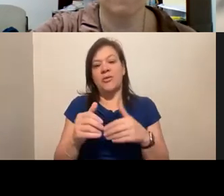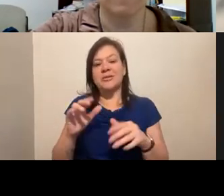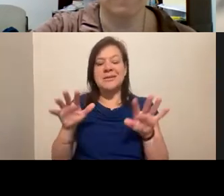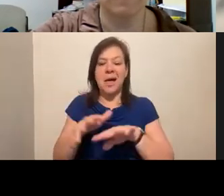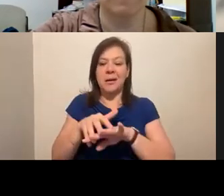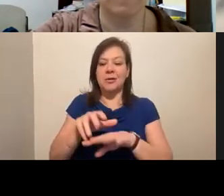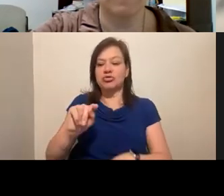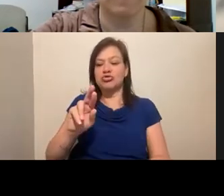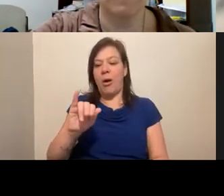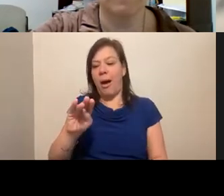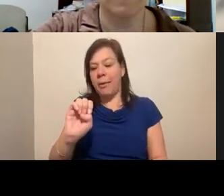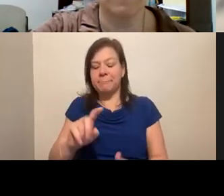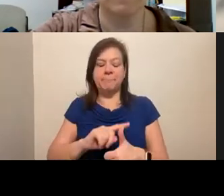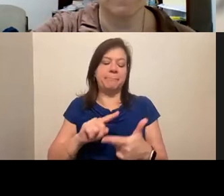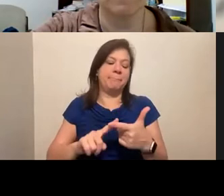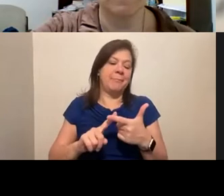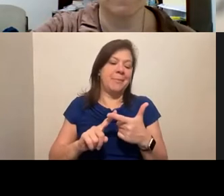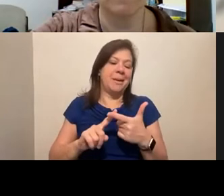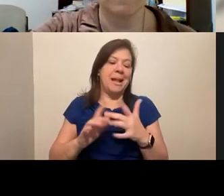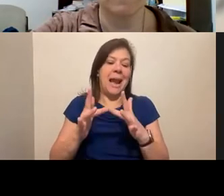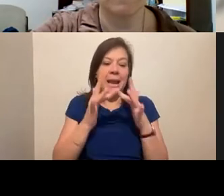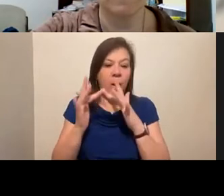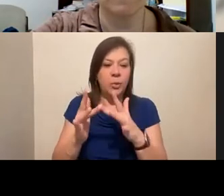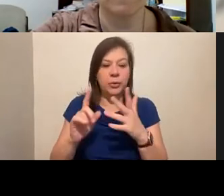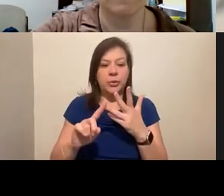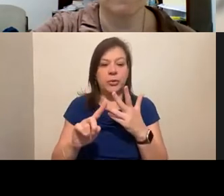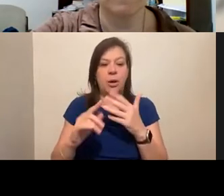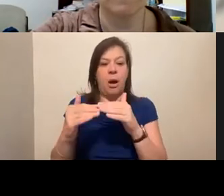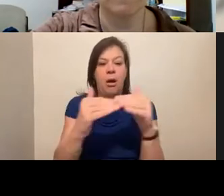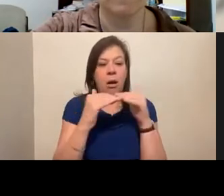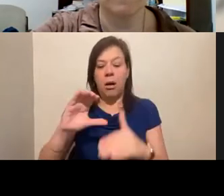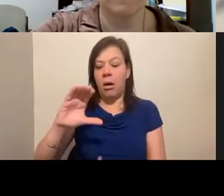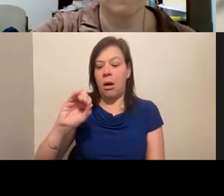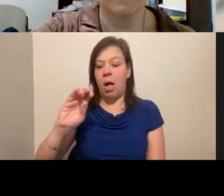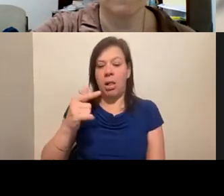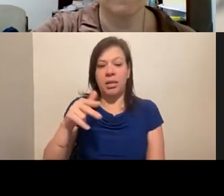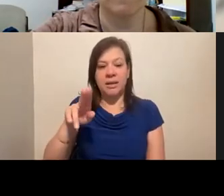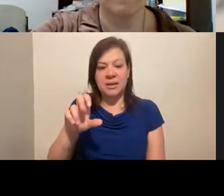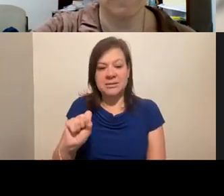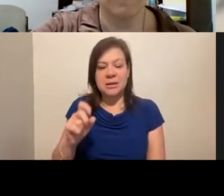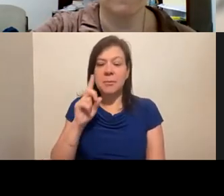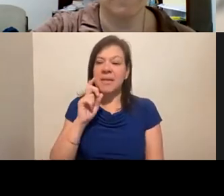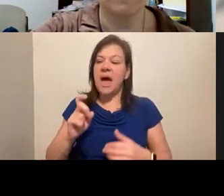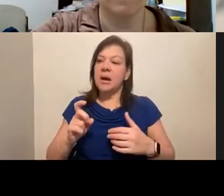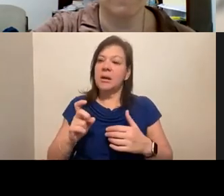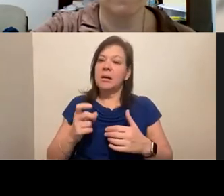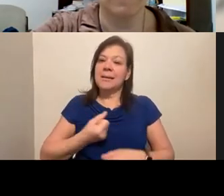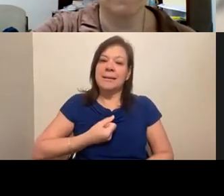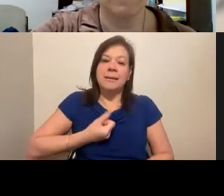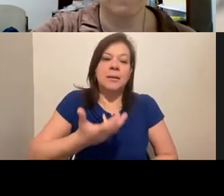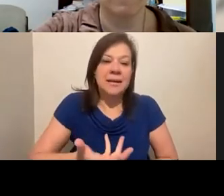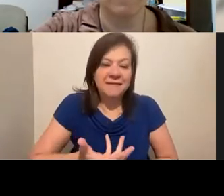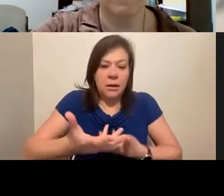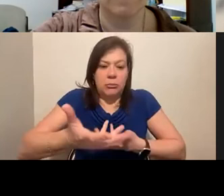network, the colleagues, but it's the generosity of exchange that I think is so